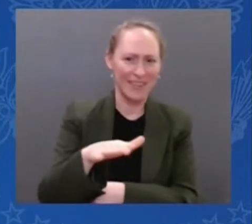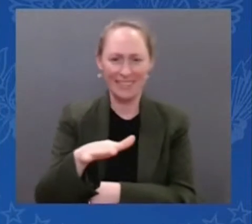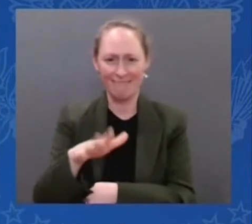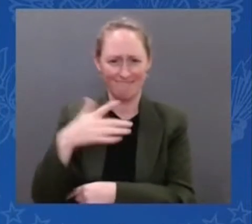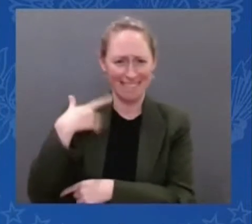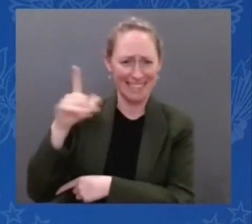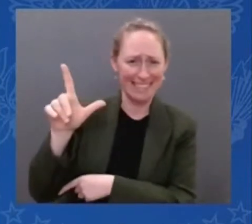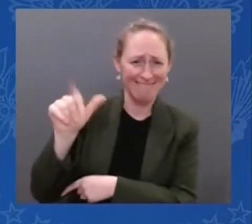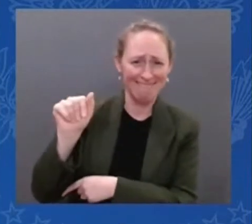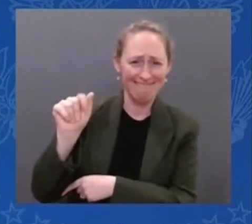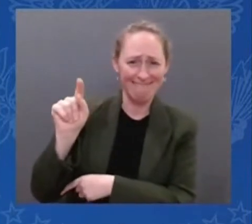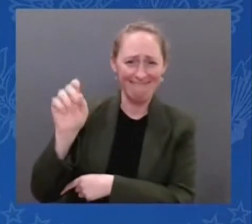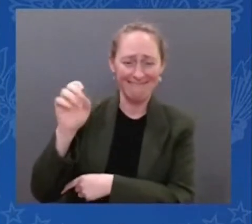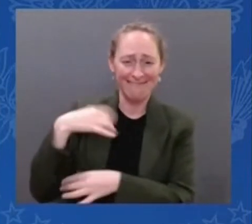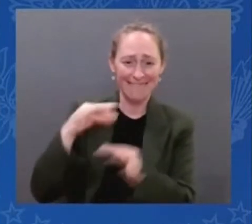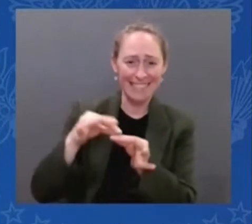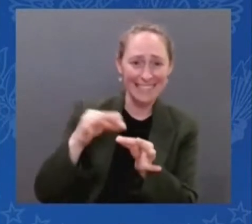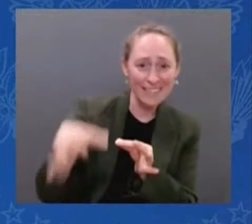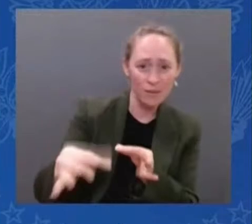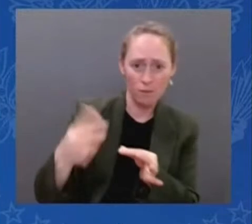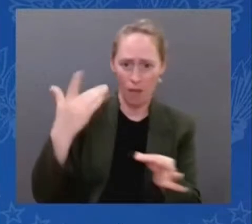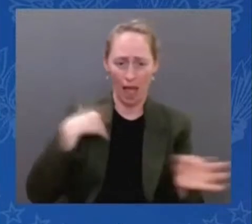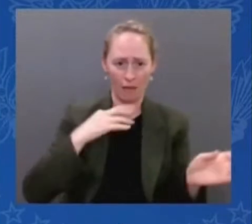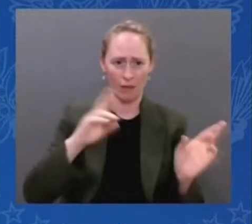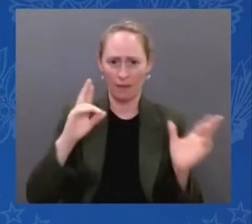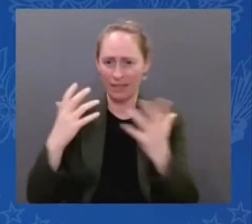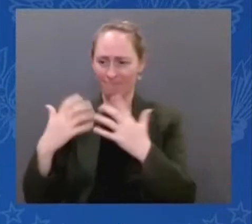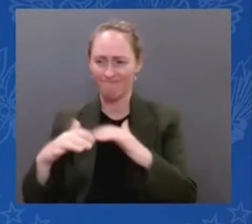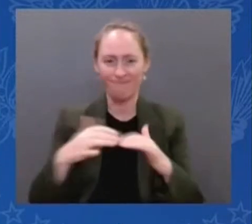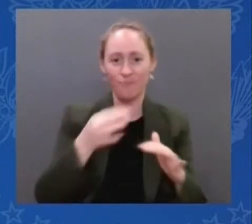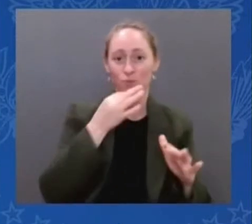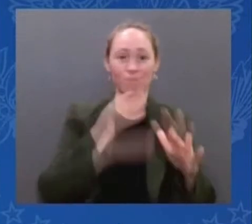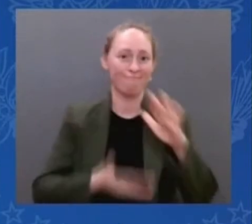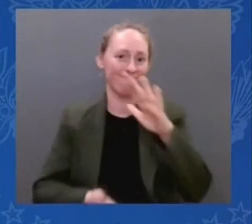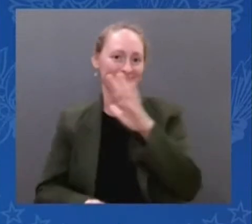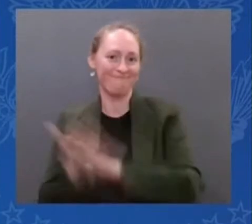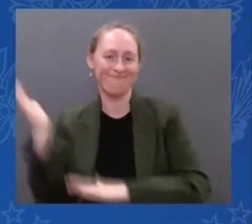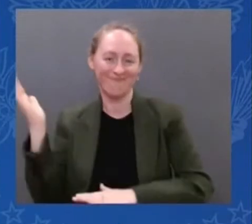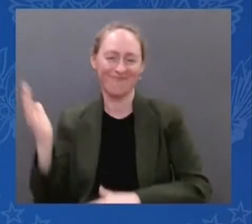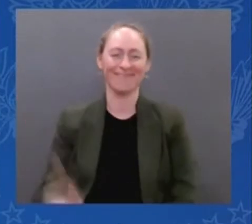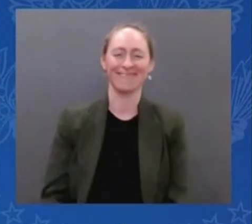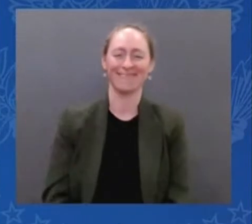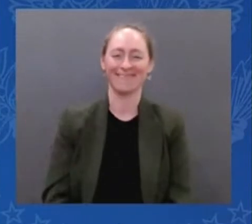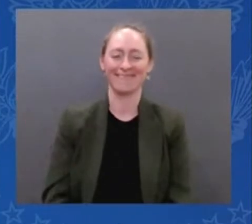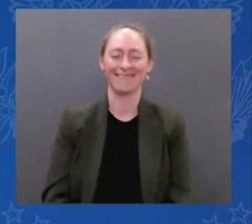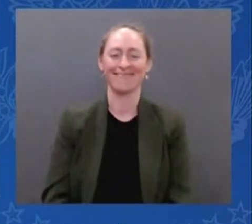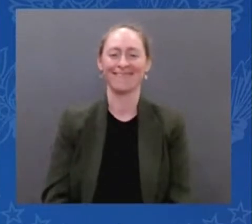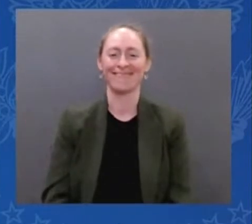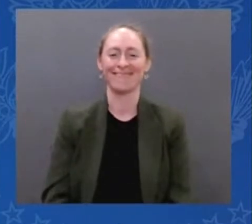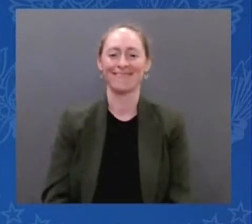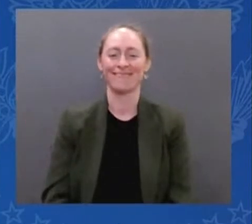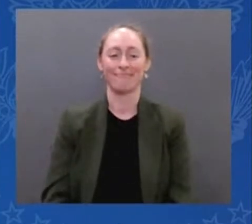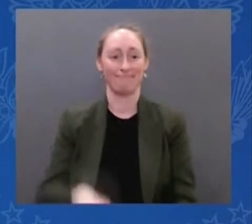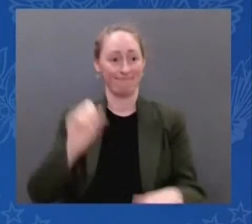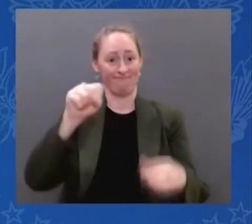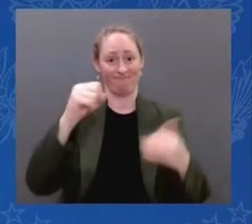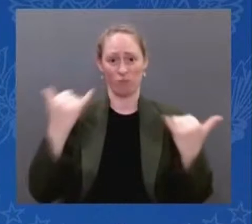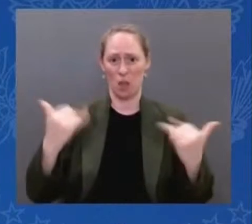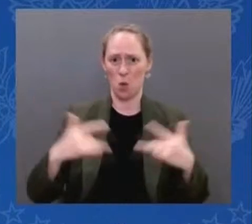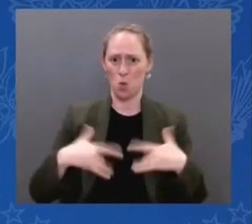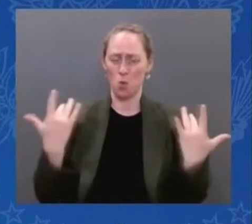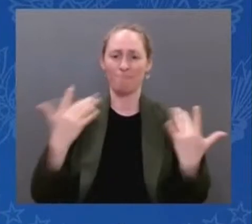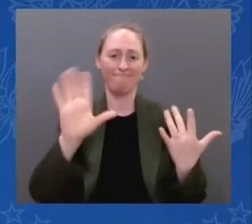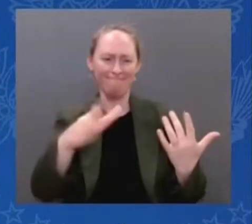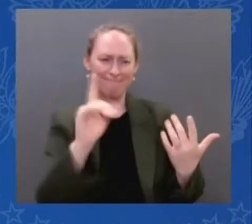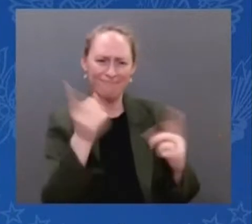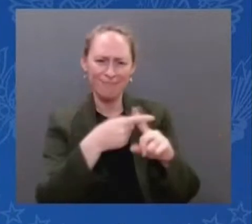But today is a historic day. And thank you, Vice President Harris, chair of the National Space Council. And thank you,